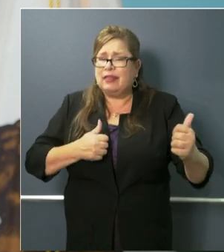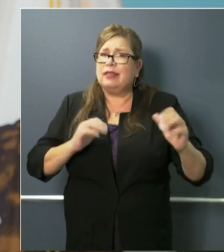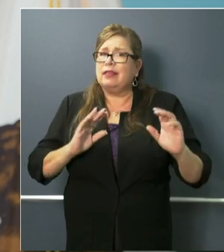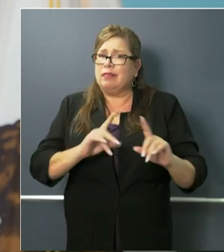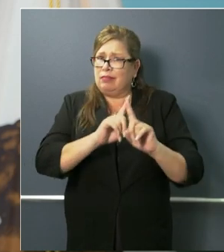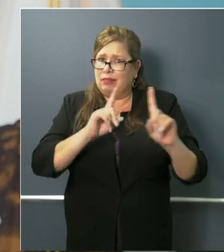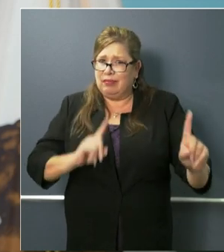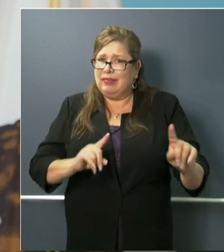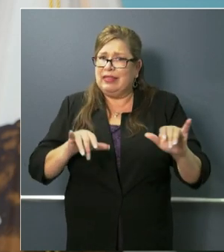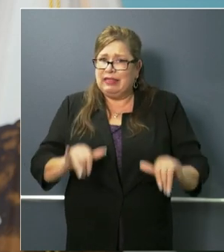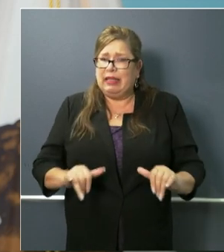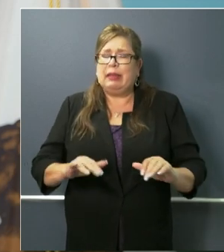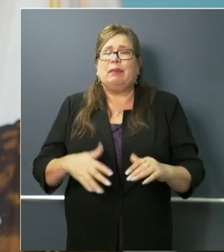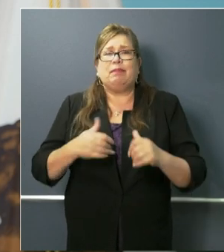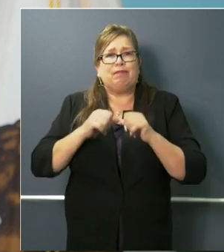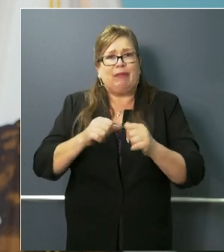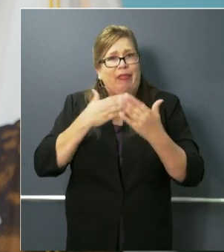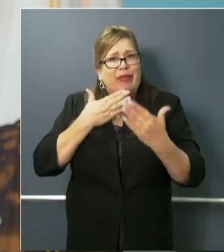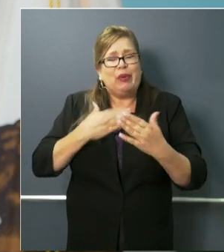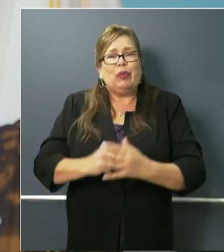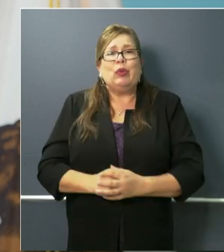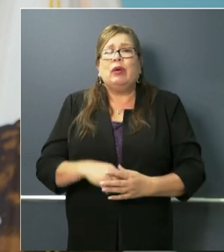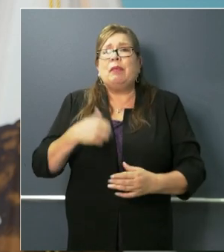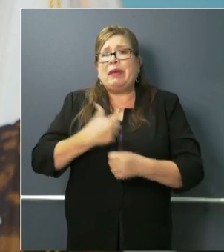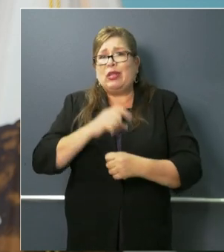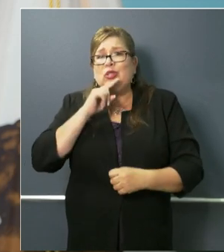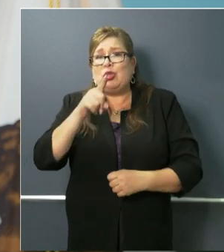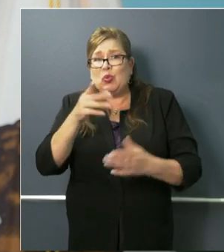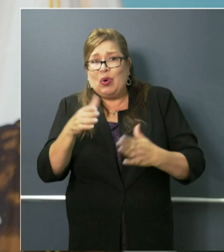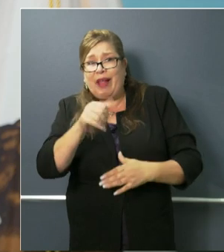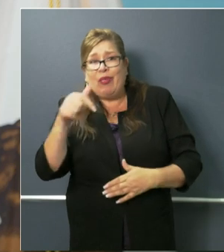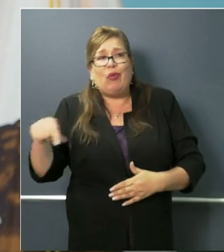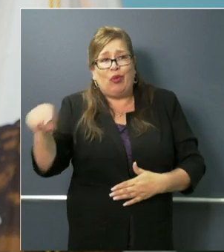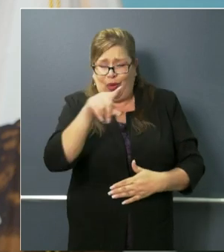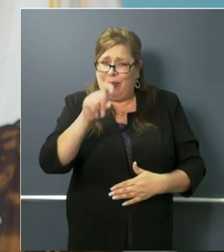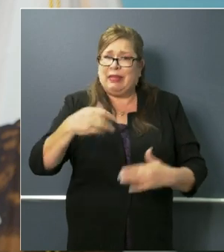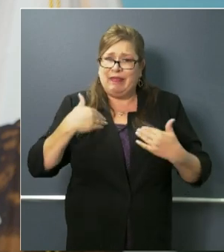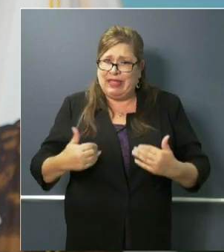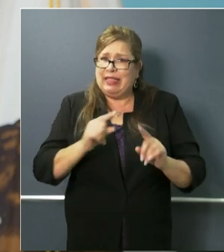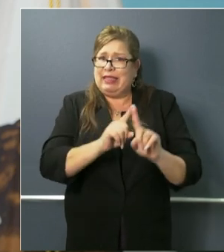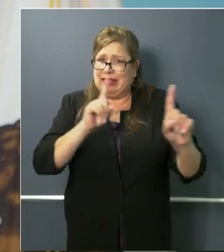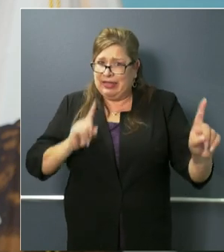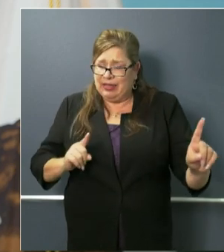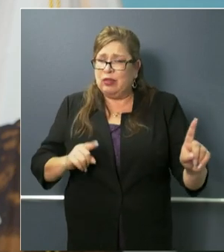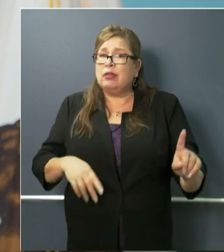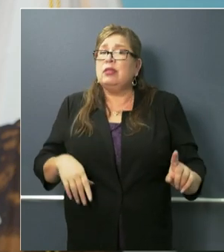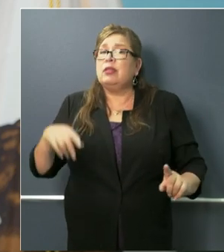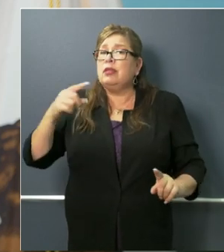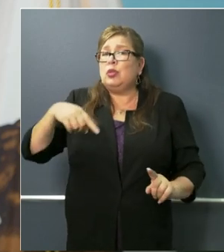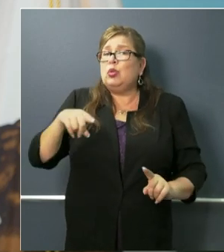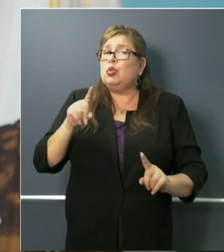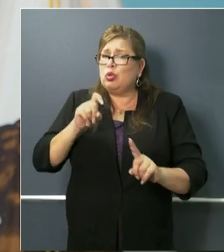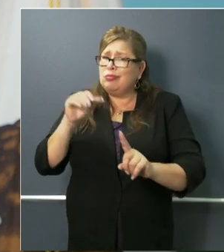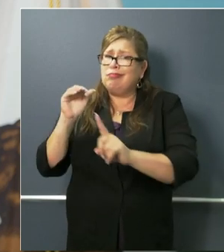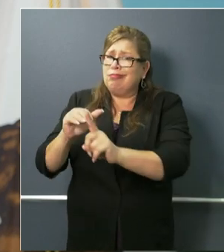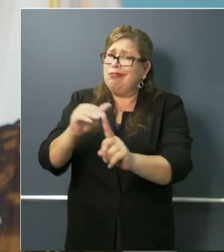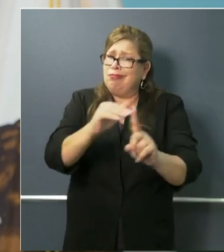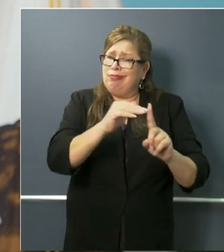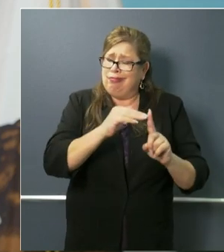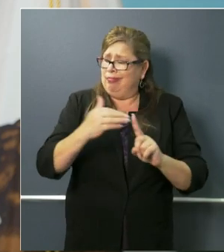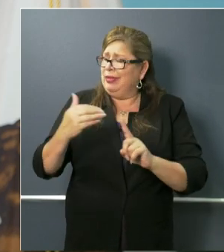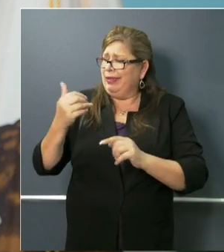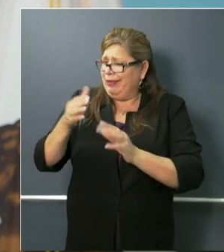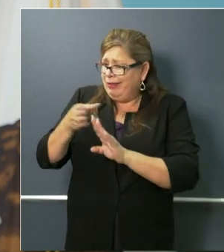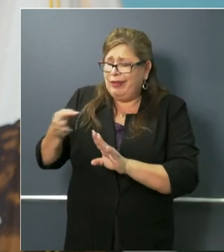uh that we continue to encourage others to do the same uh again social persuasion being the best enforcement